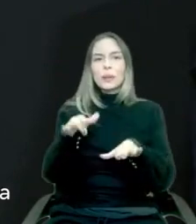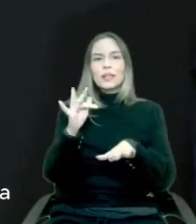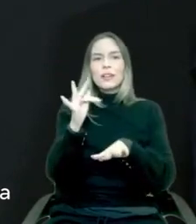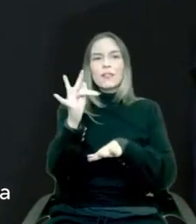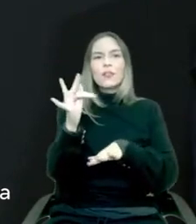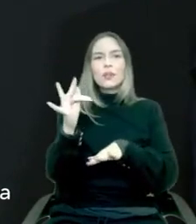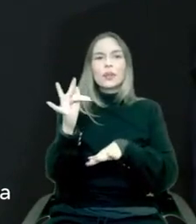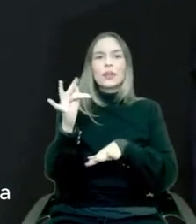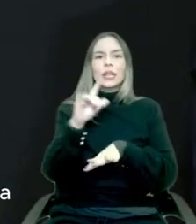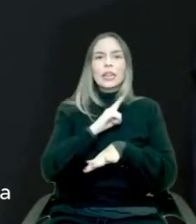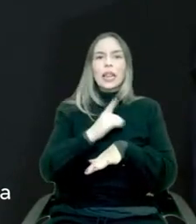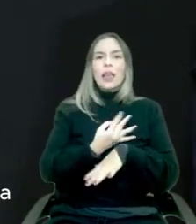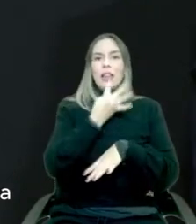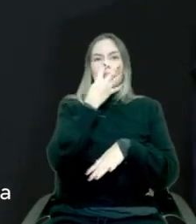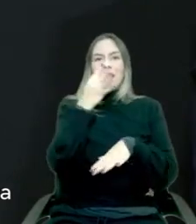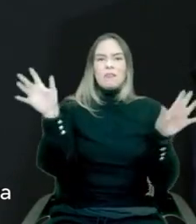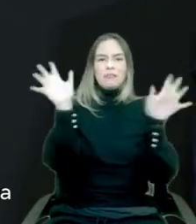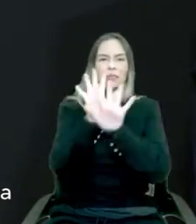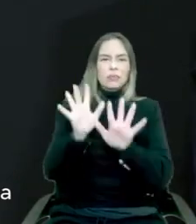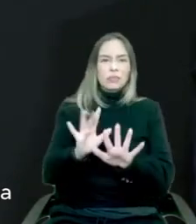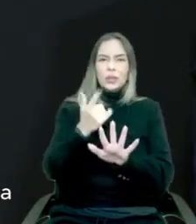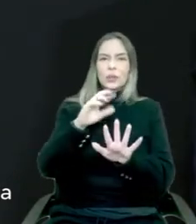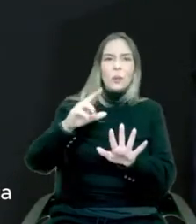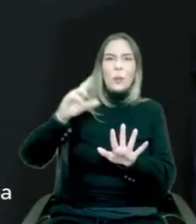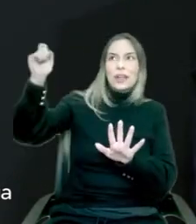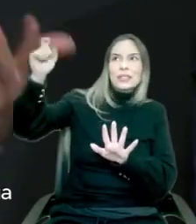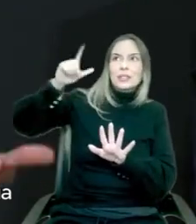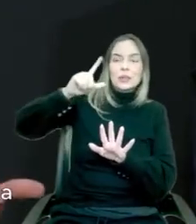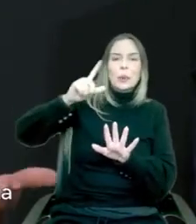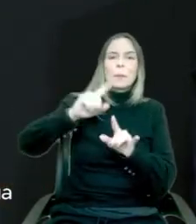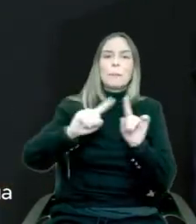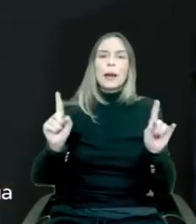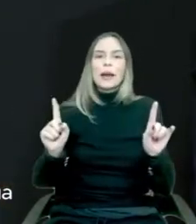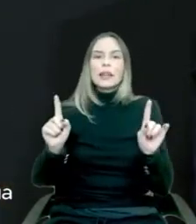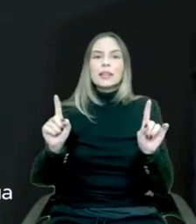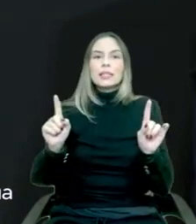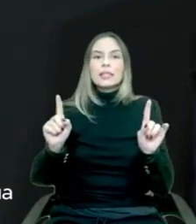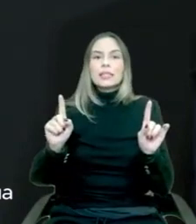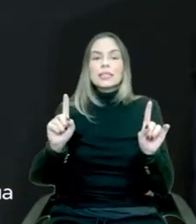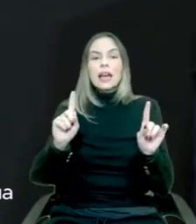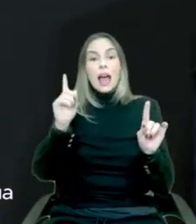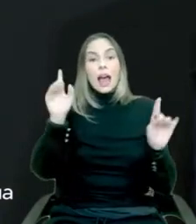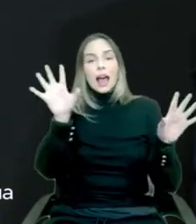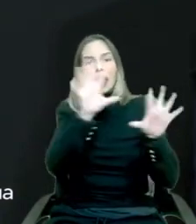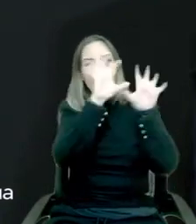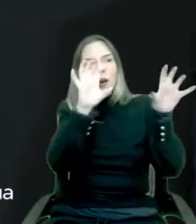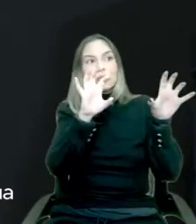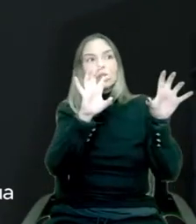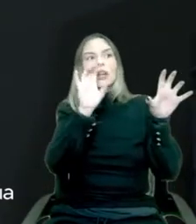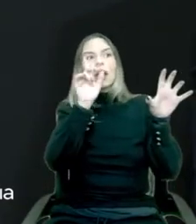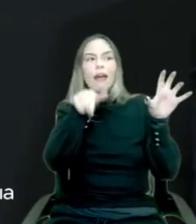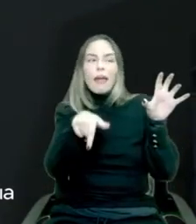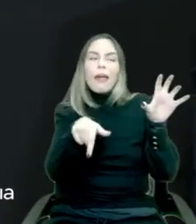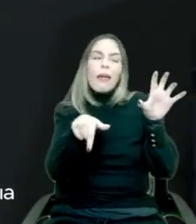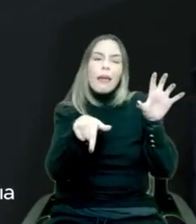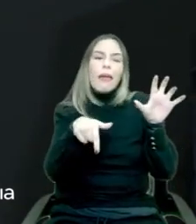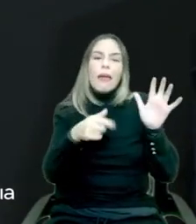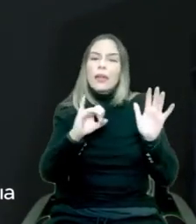right? So if we think about the partly cloudy of innovation moving as fast as it's moving,